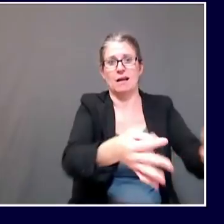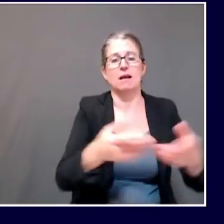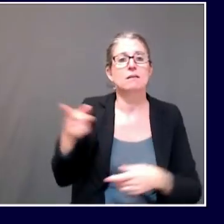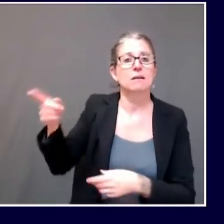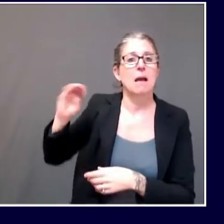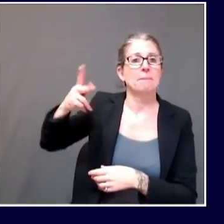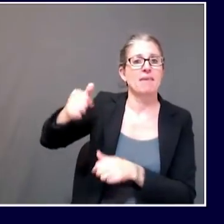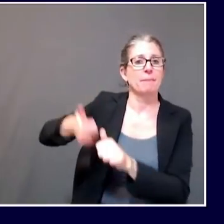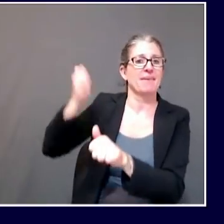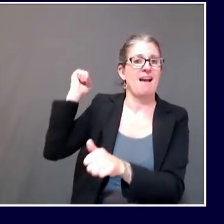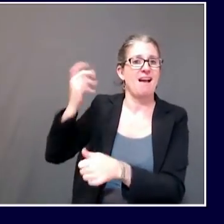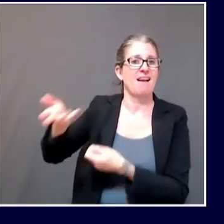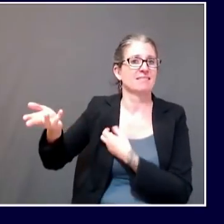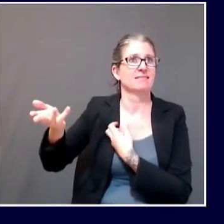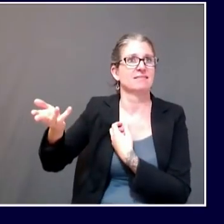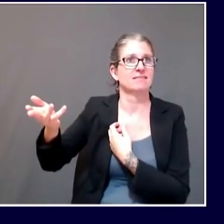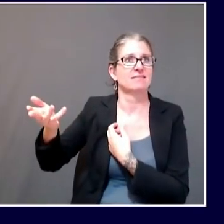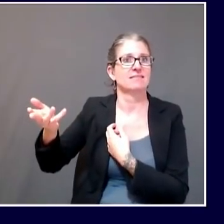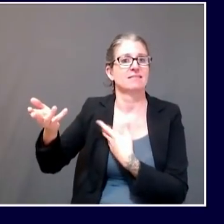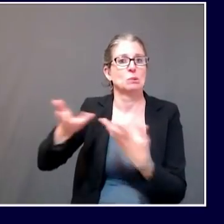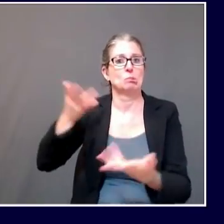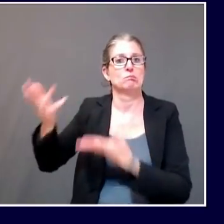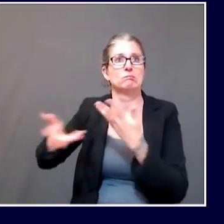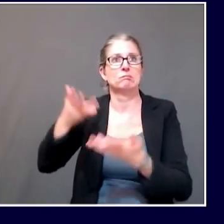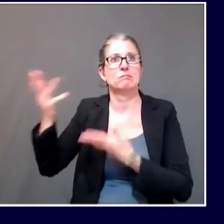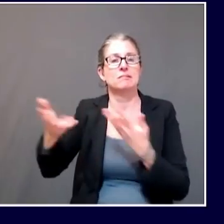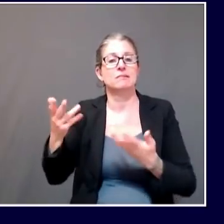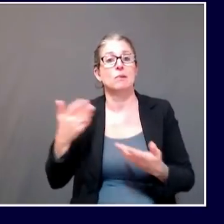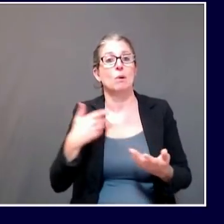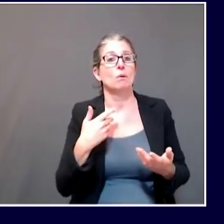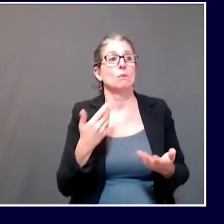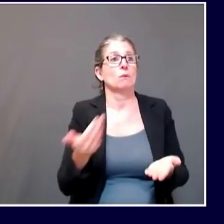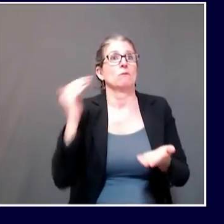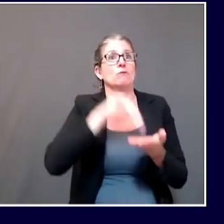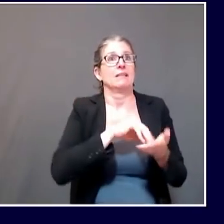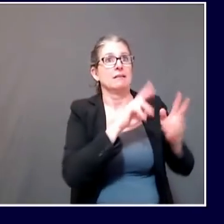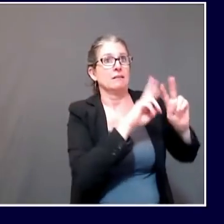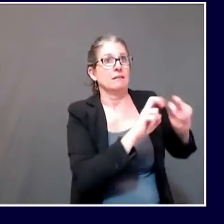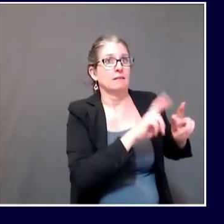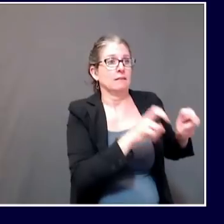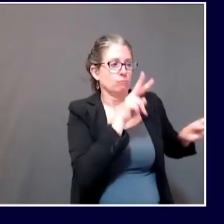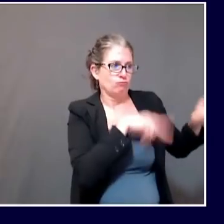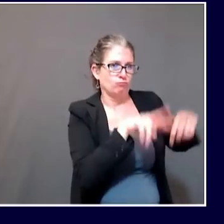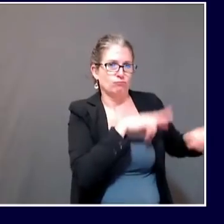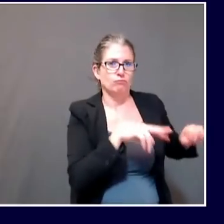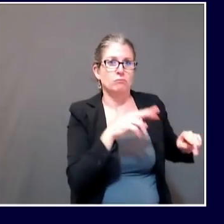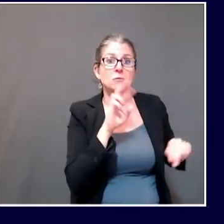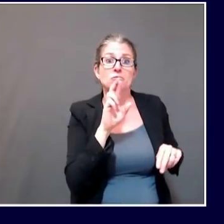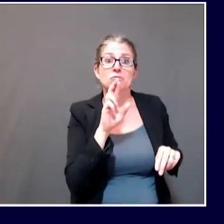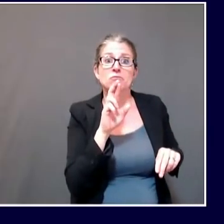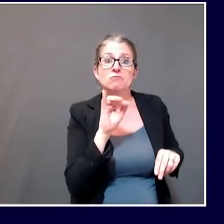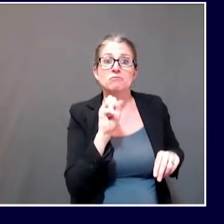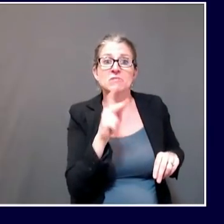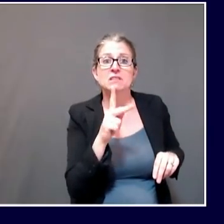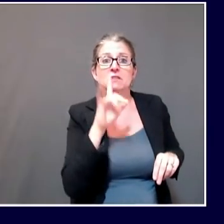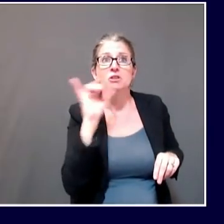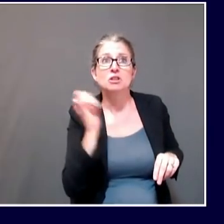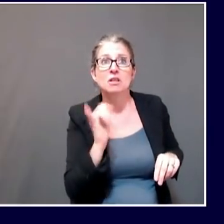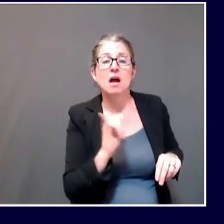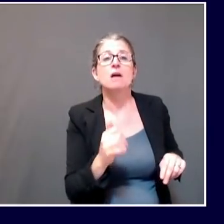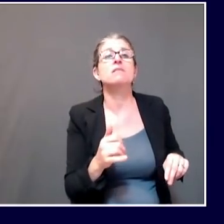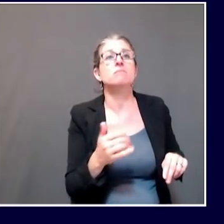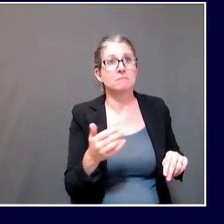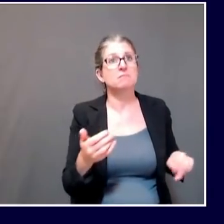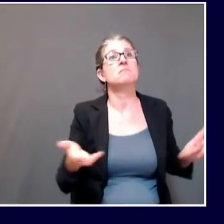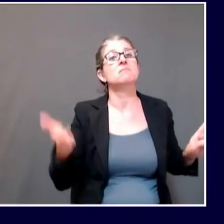of the relative risk of different sports. So as I mentioned previously, soccer, we had previously thought it might be a high risk activity